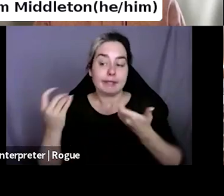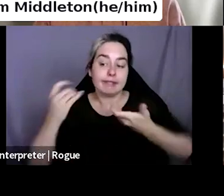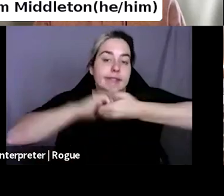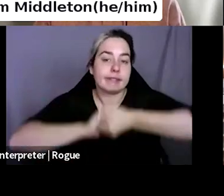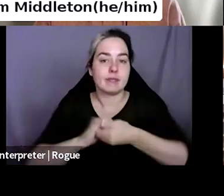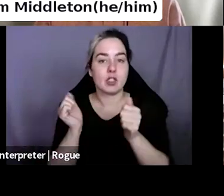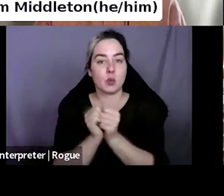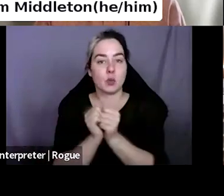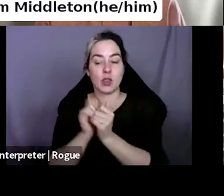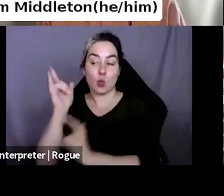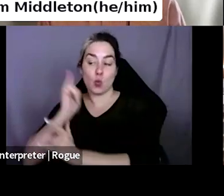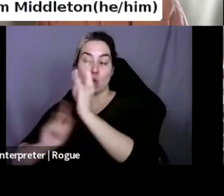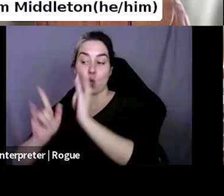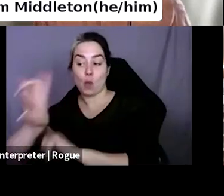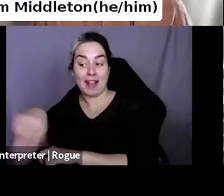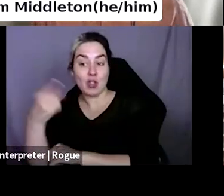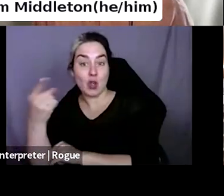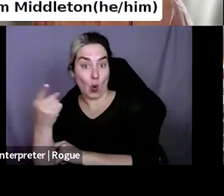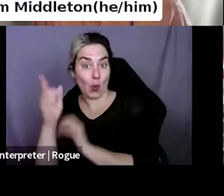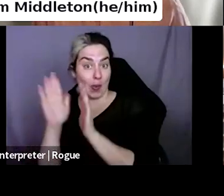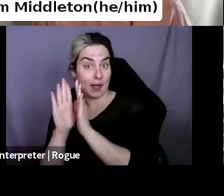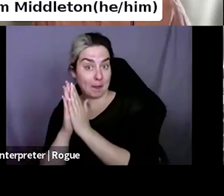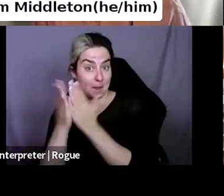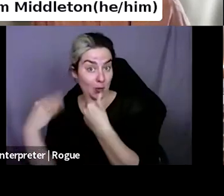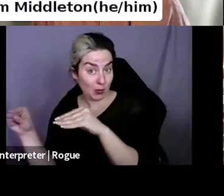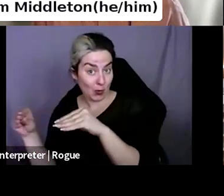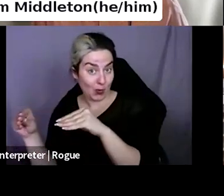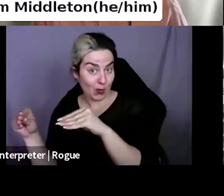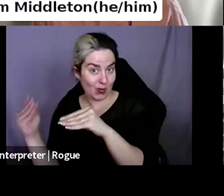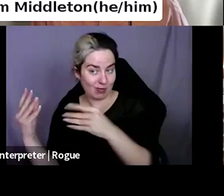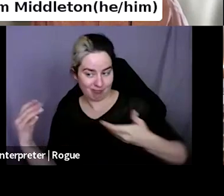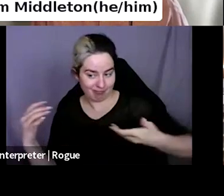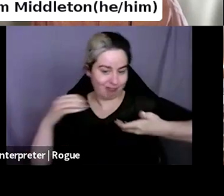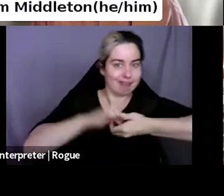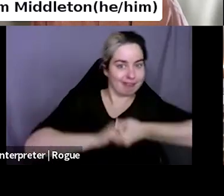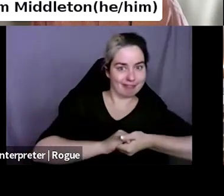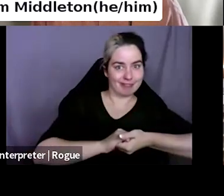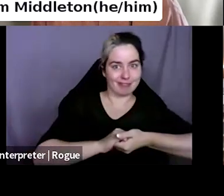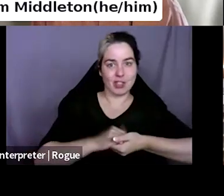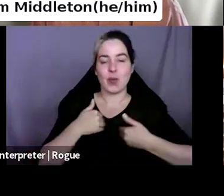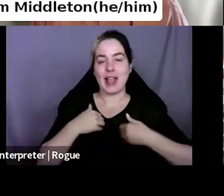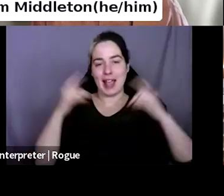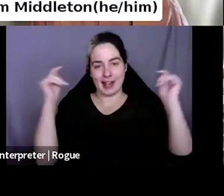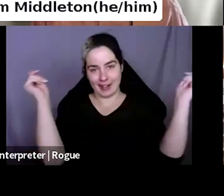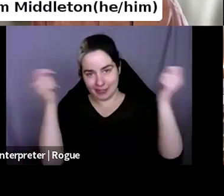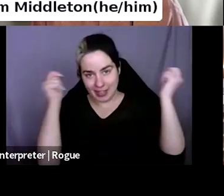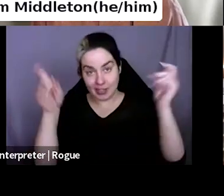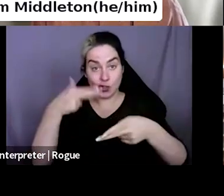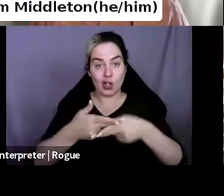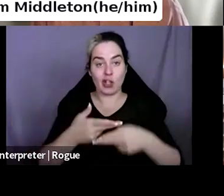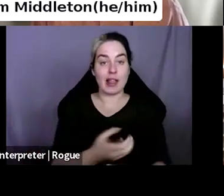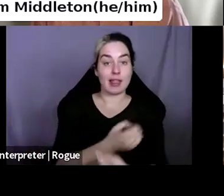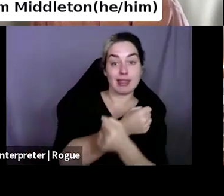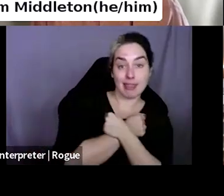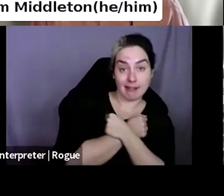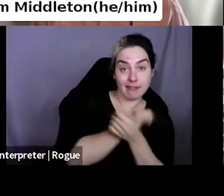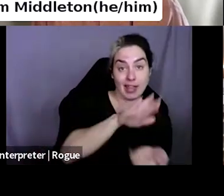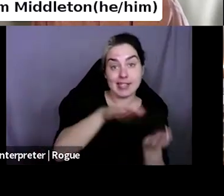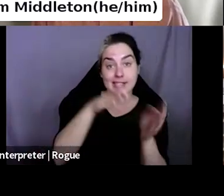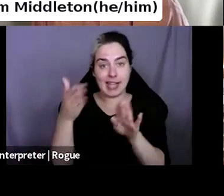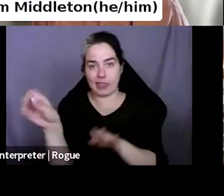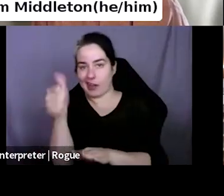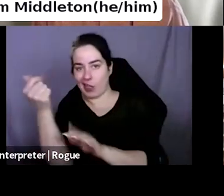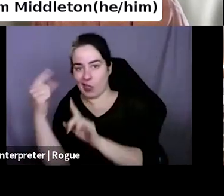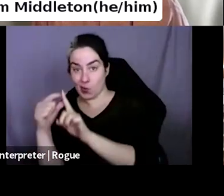romance only book store this year. Um, so we ran a festival called love death and other words, where we were a book fair